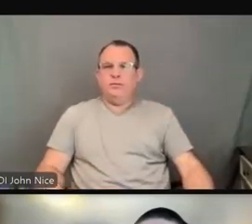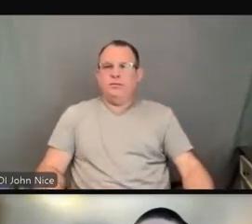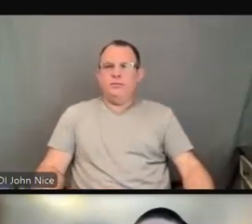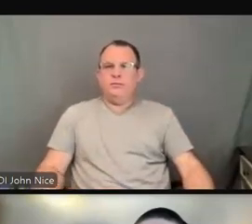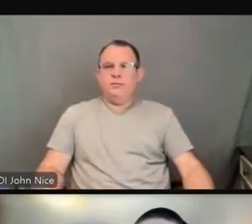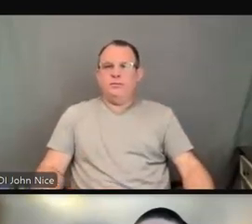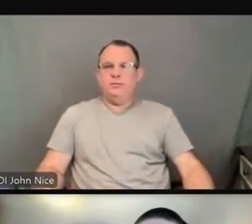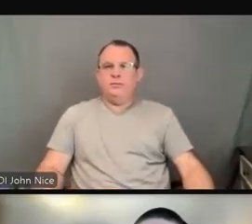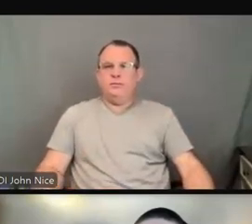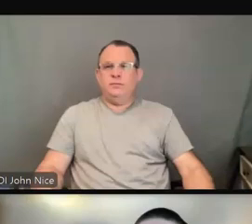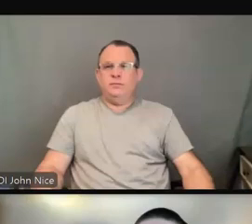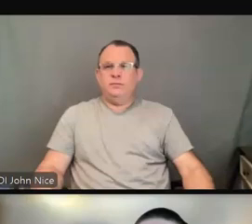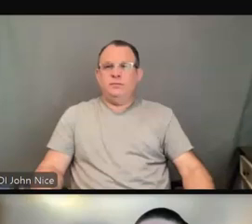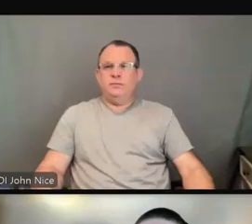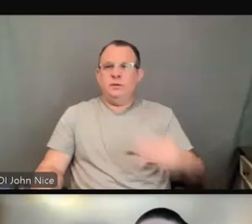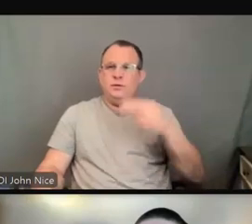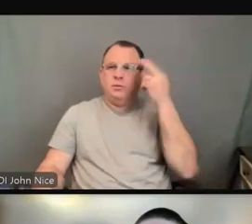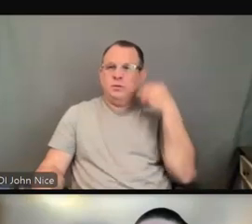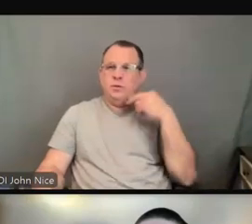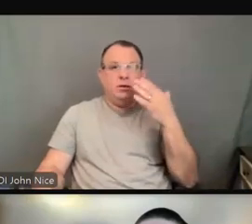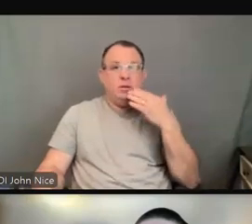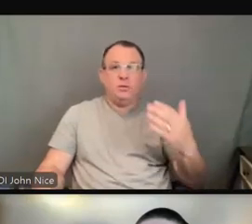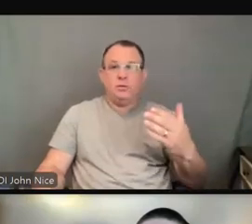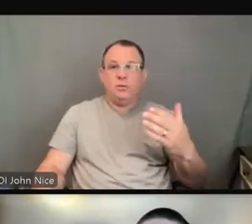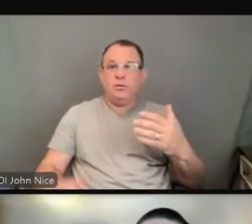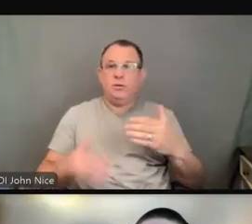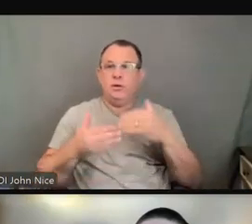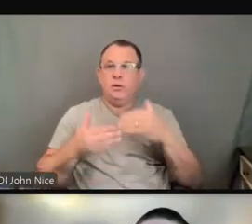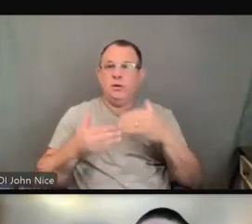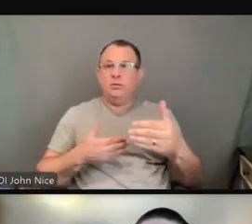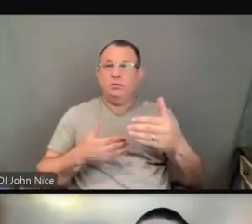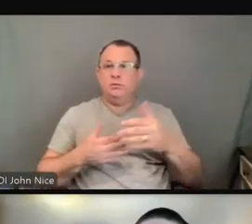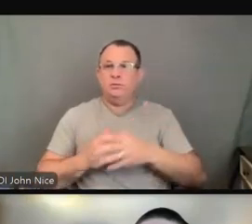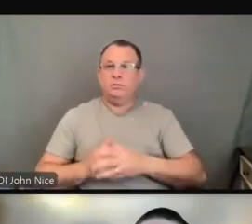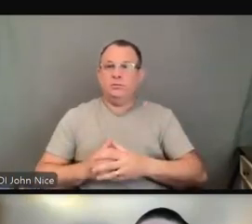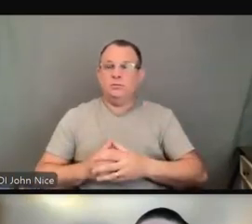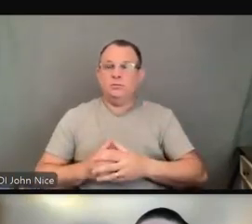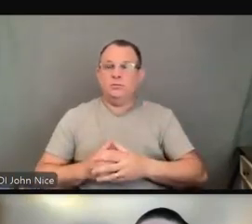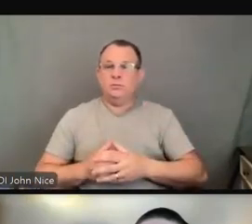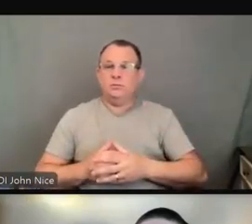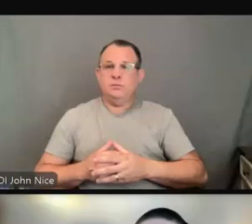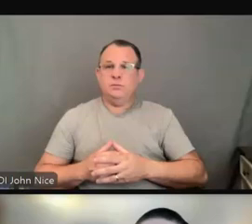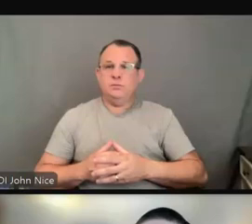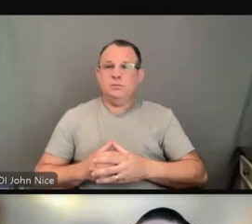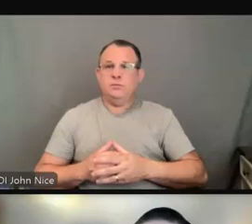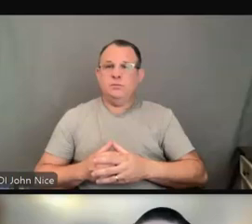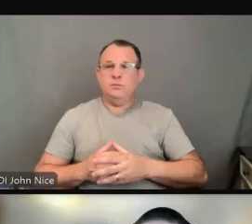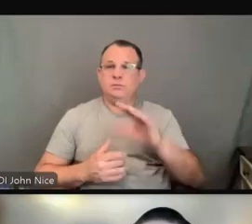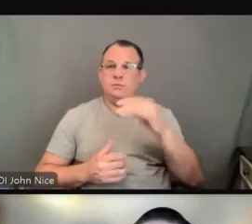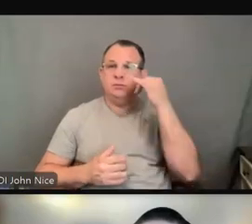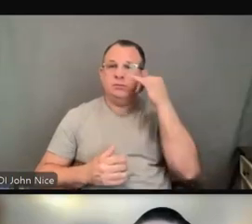Thank you. The next question asks, if you have a website or a document